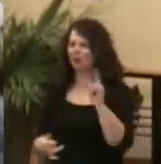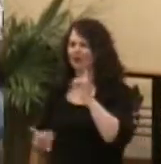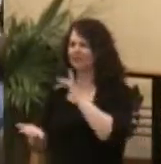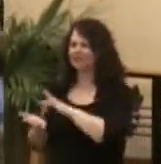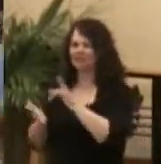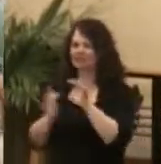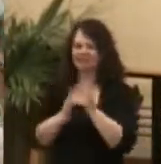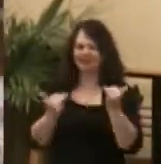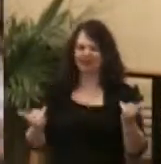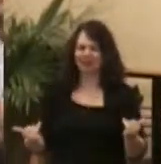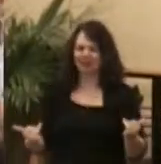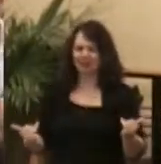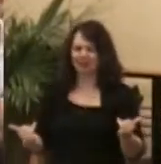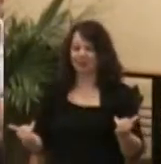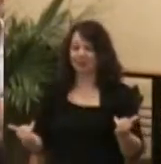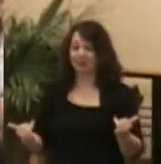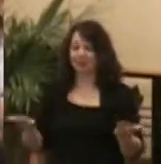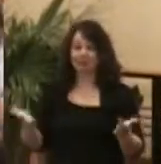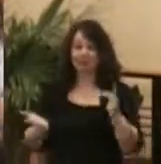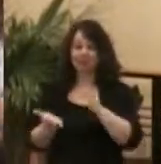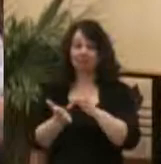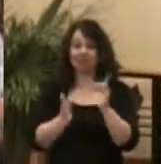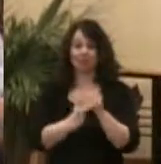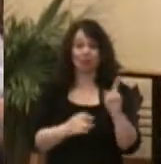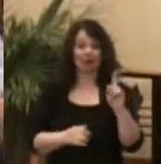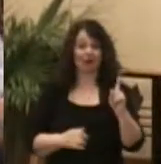in our hearts?